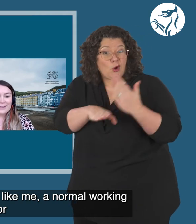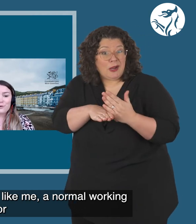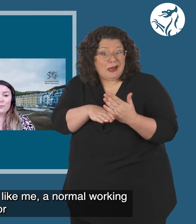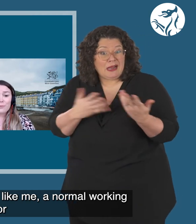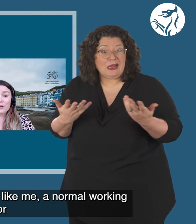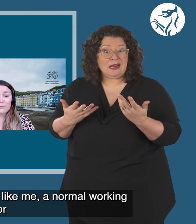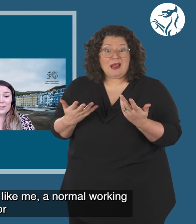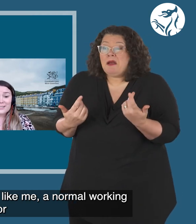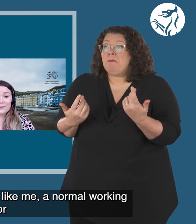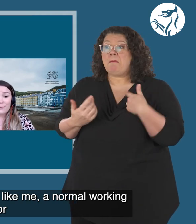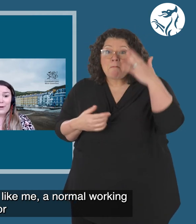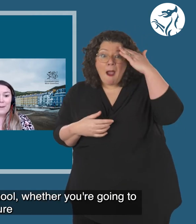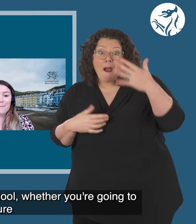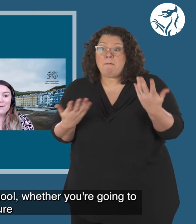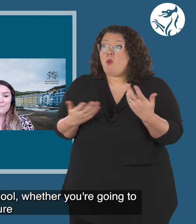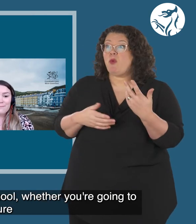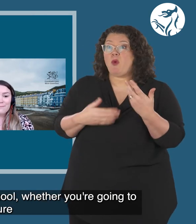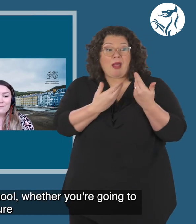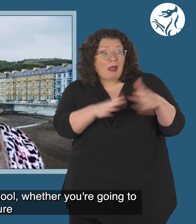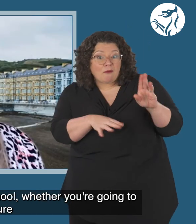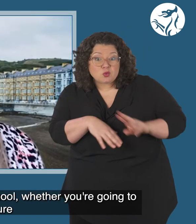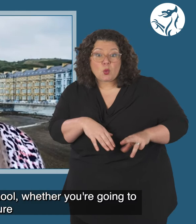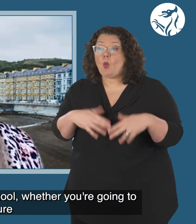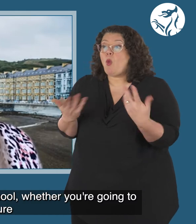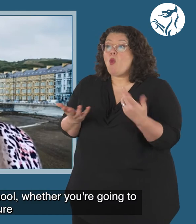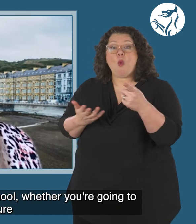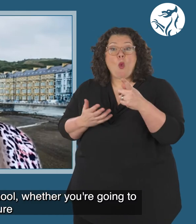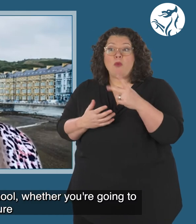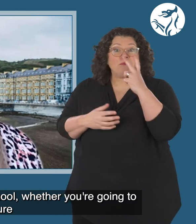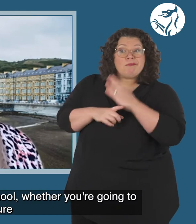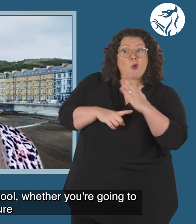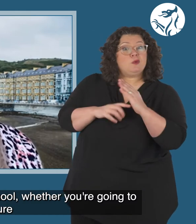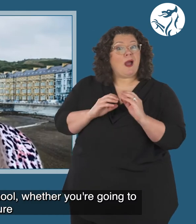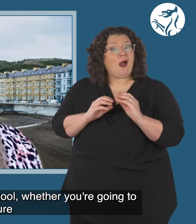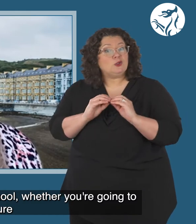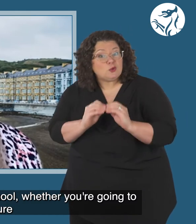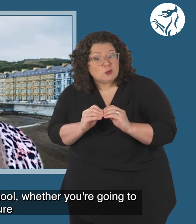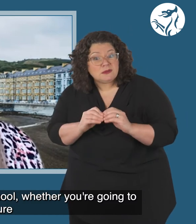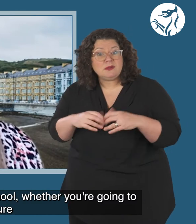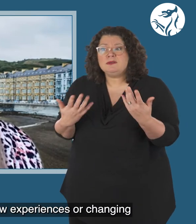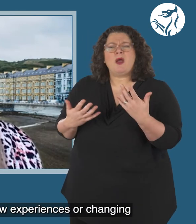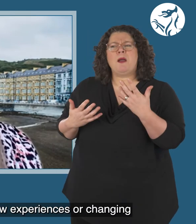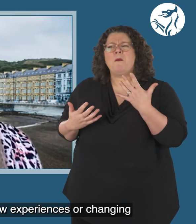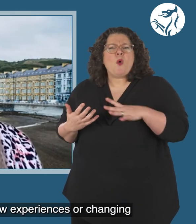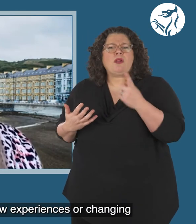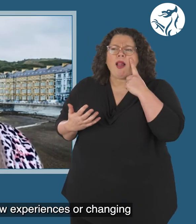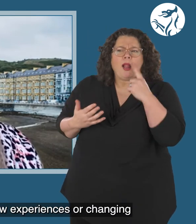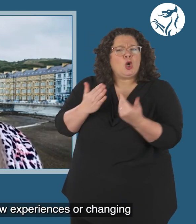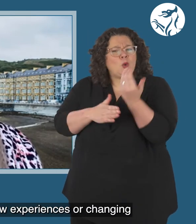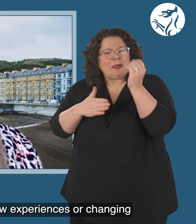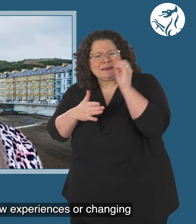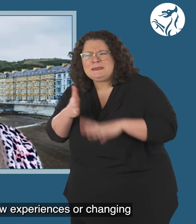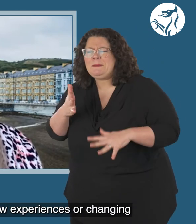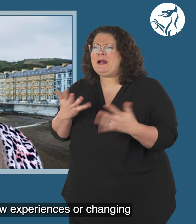me, a normal working person or a mum, whether you're leaving school, whether you're going to be a mature student like myself,